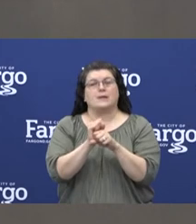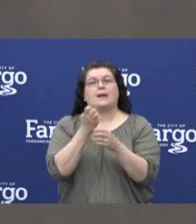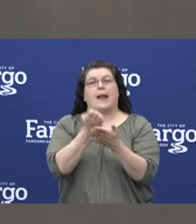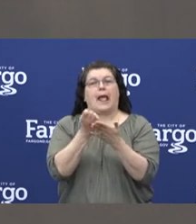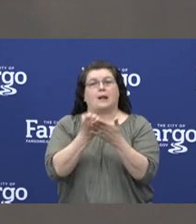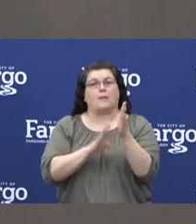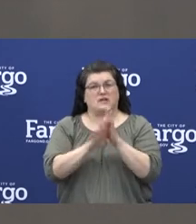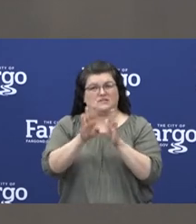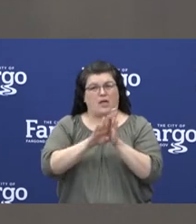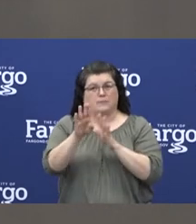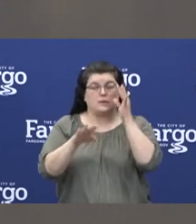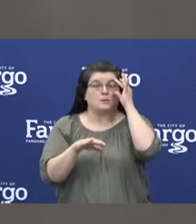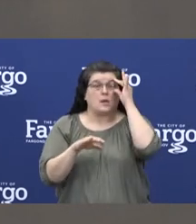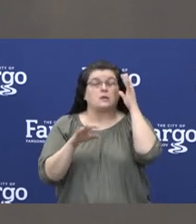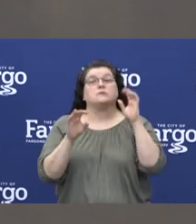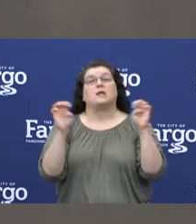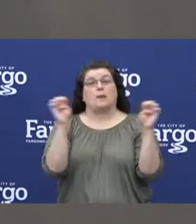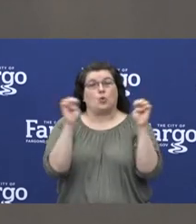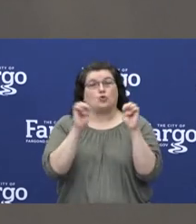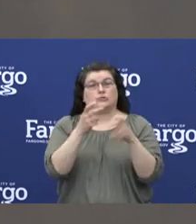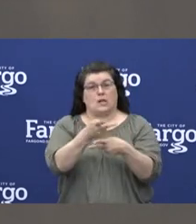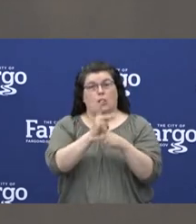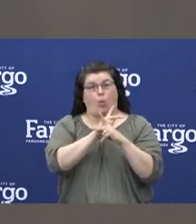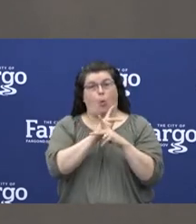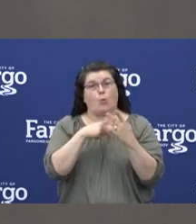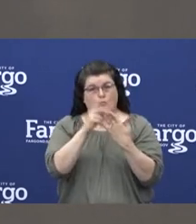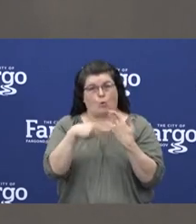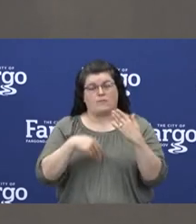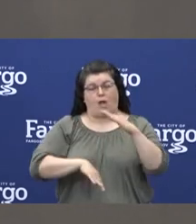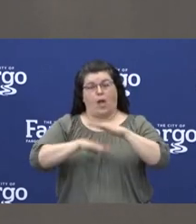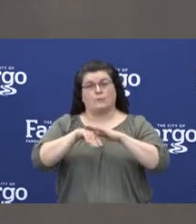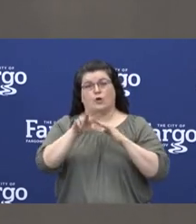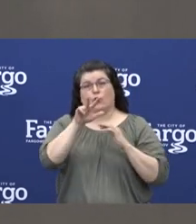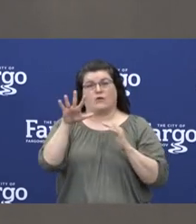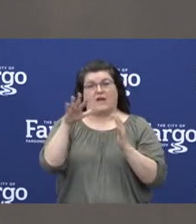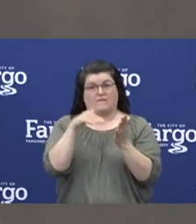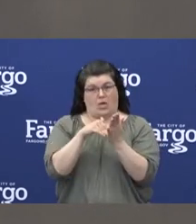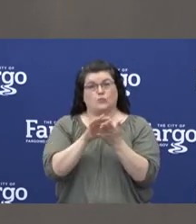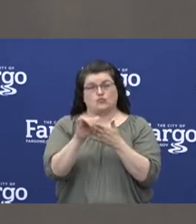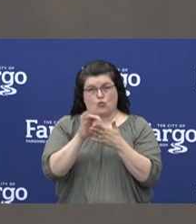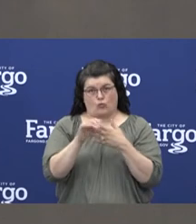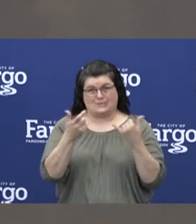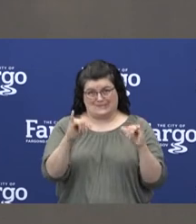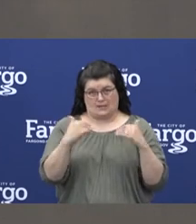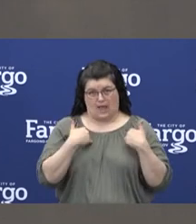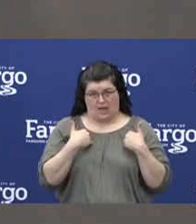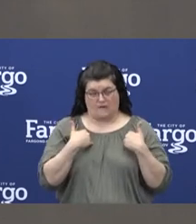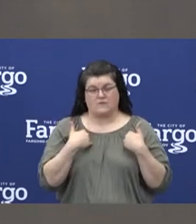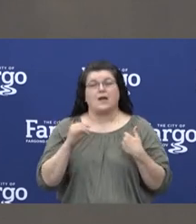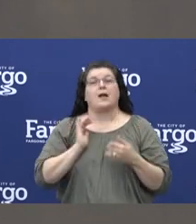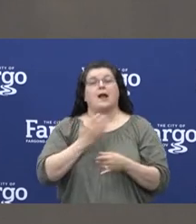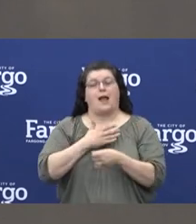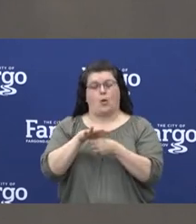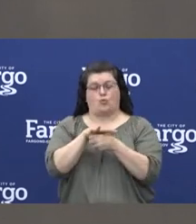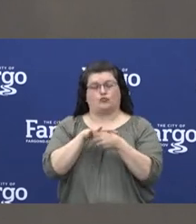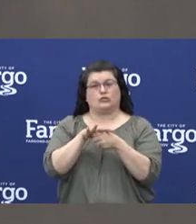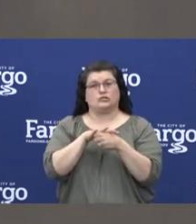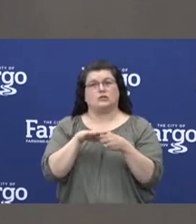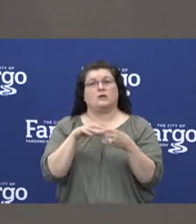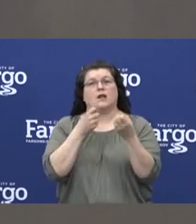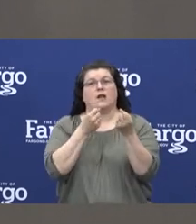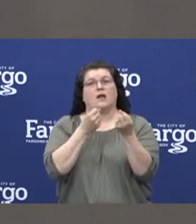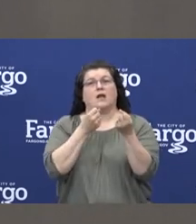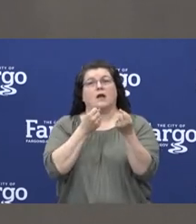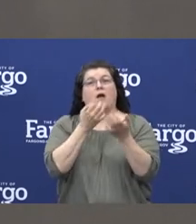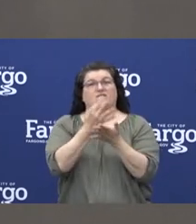this is called the Emergency Loan Program. Their loans up to $35,000 and our region finance partner is